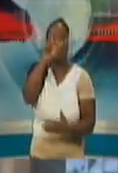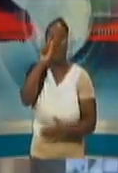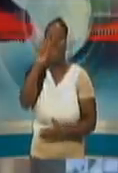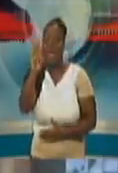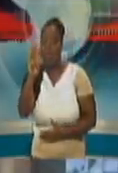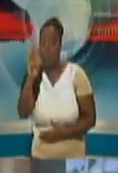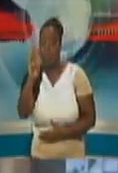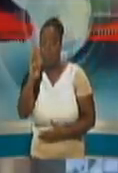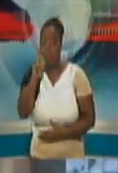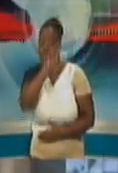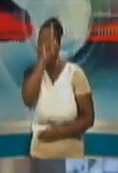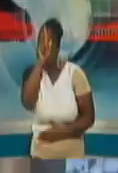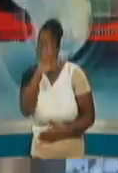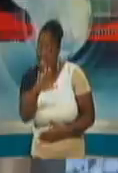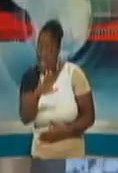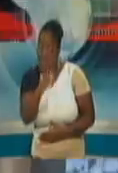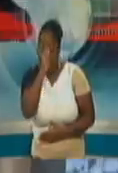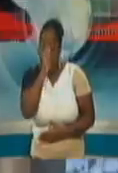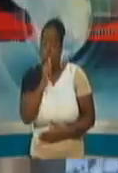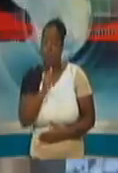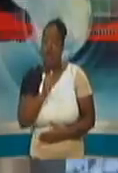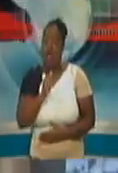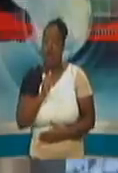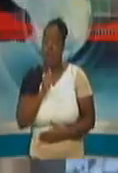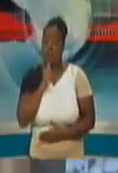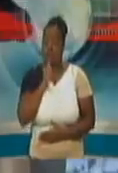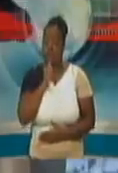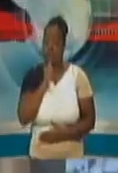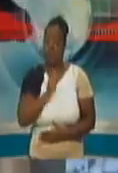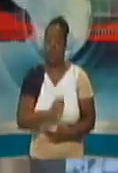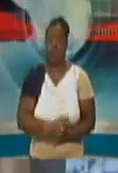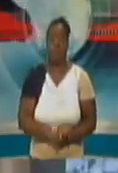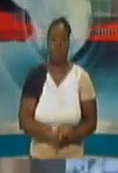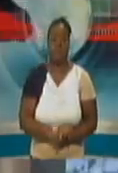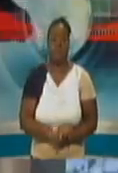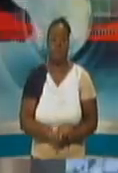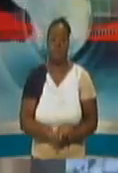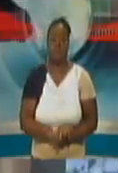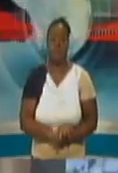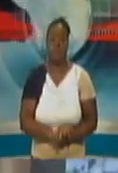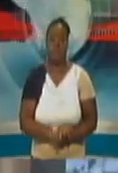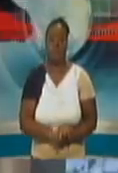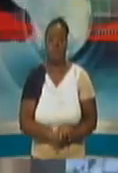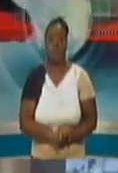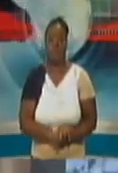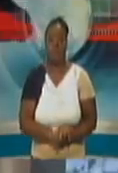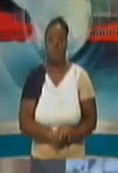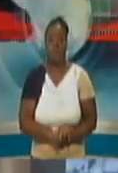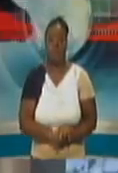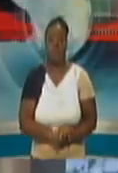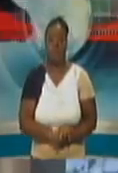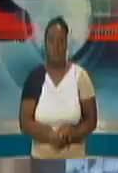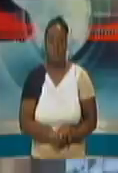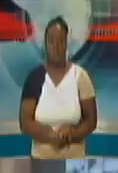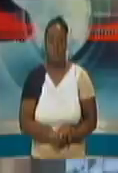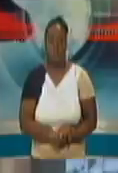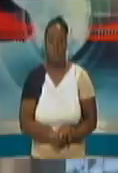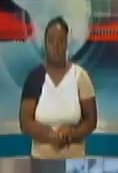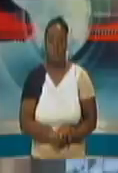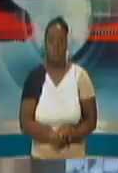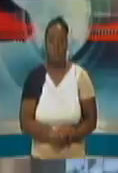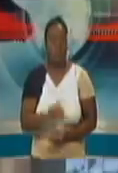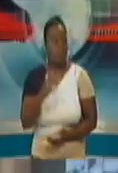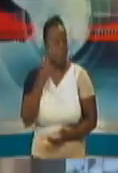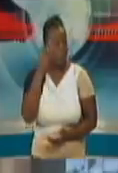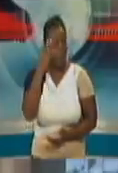PT panel system? you know, we talk about the grading system, basically. Earlier, we heard that there were five such labs